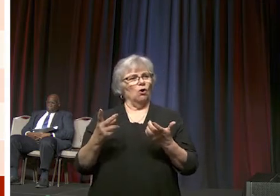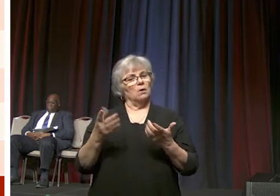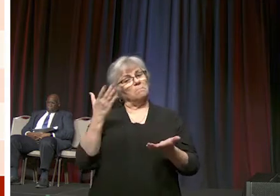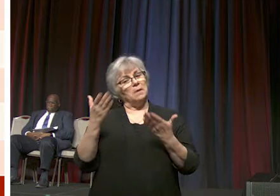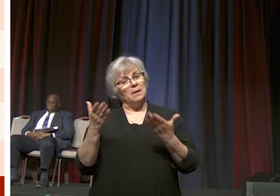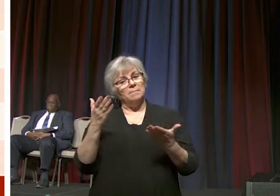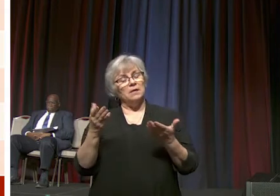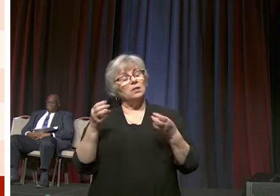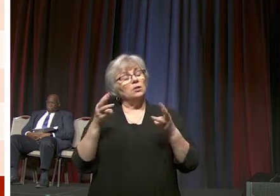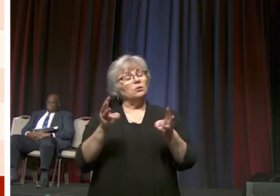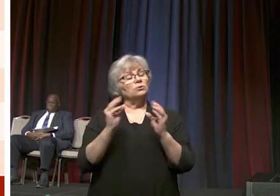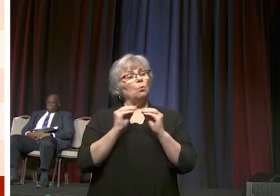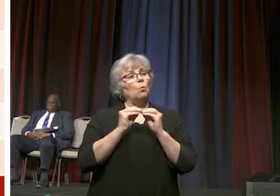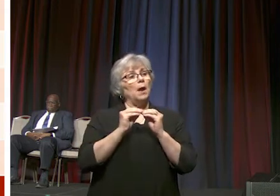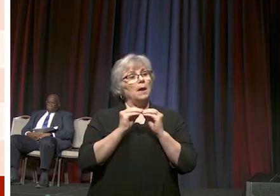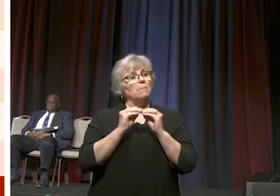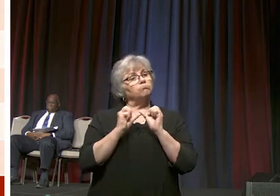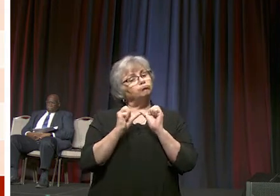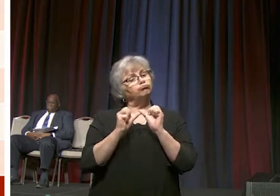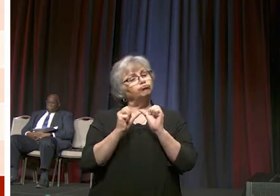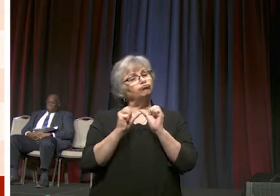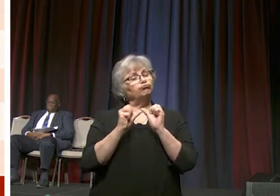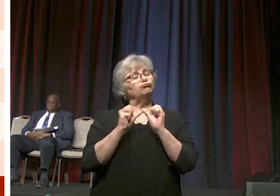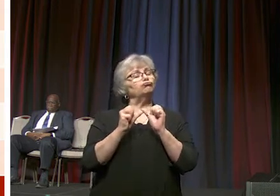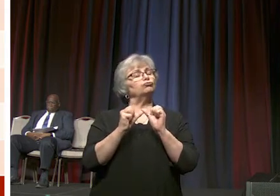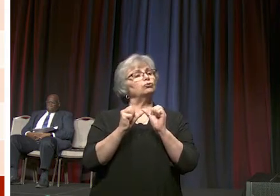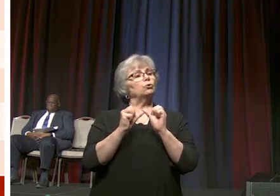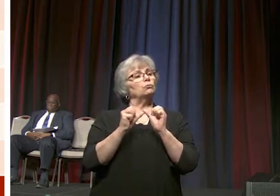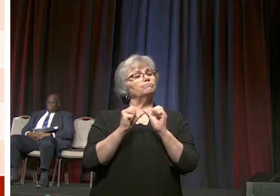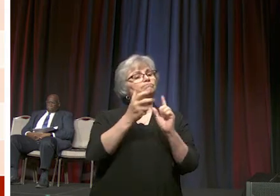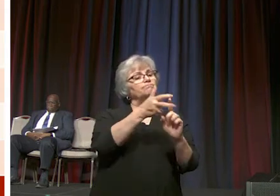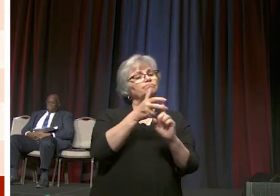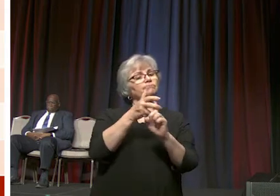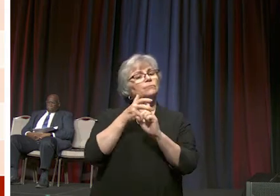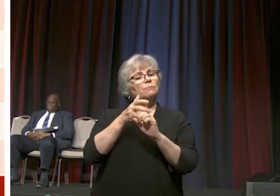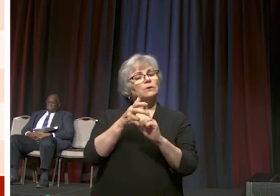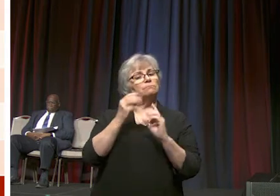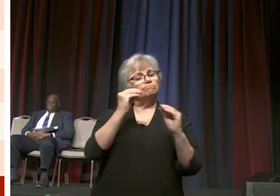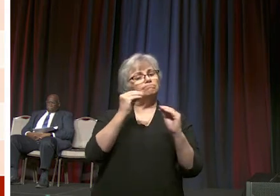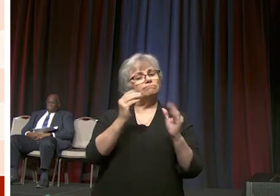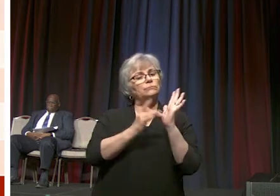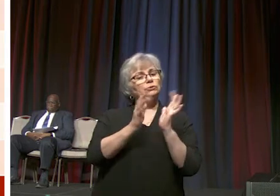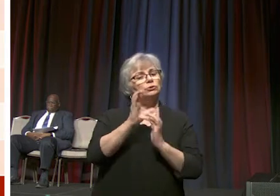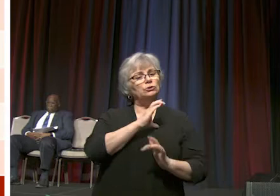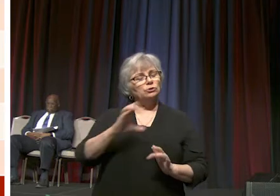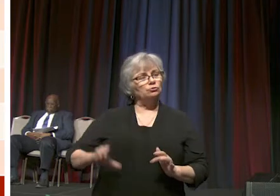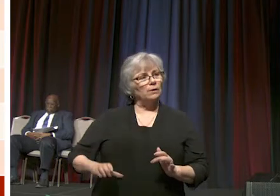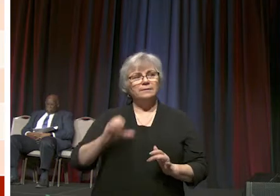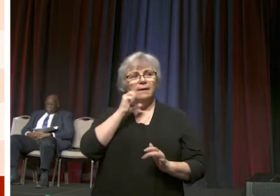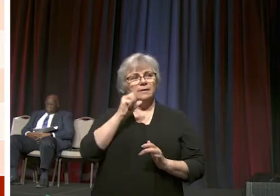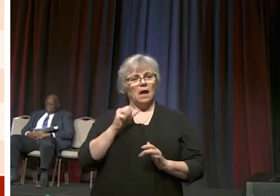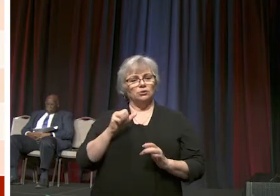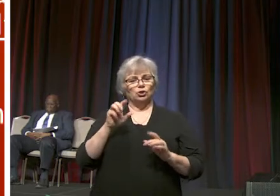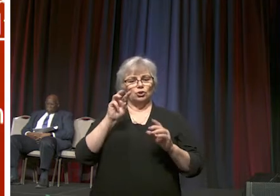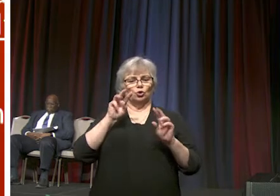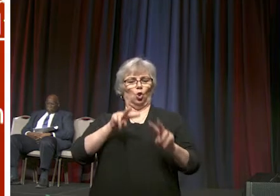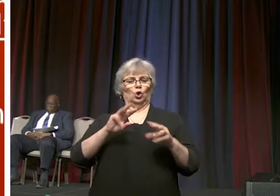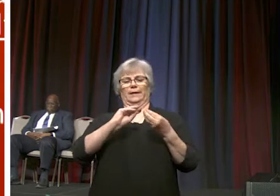be a way that's more consistent with making disciples with Jesus Christ than just dealing with sheer numbers